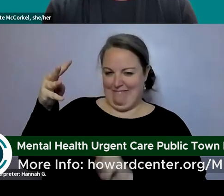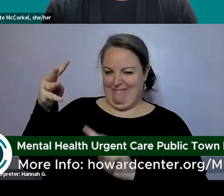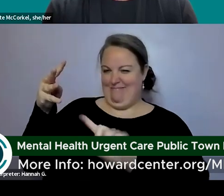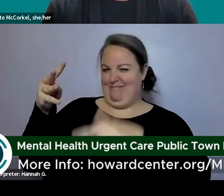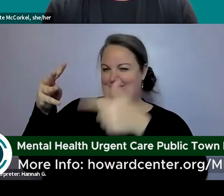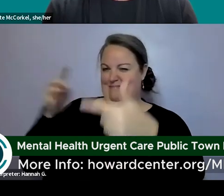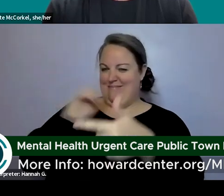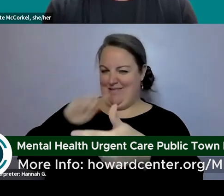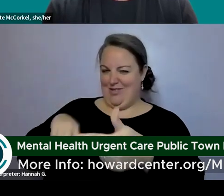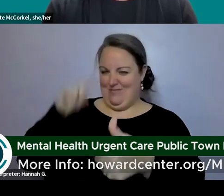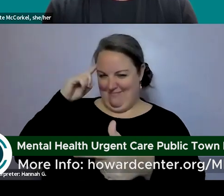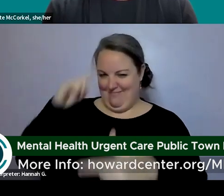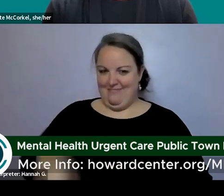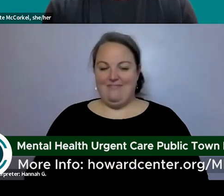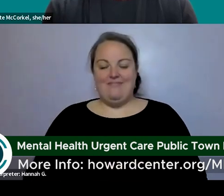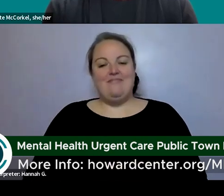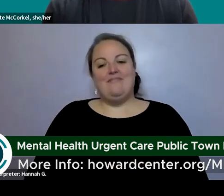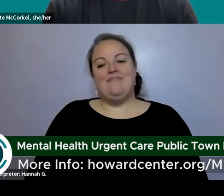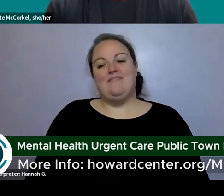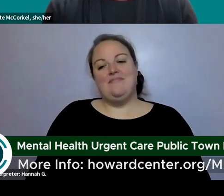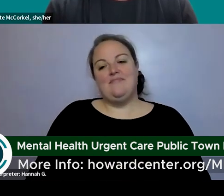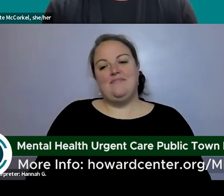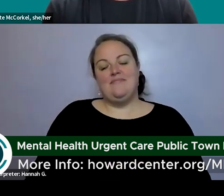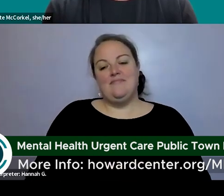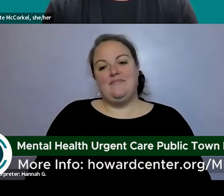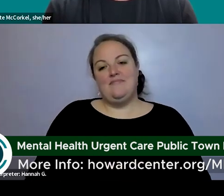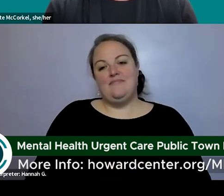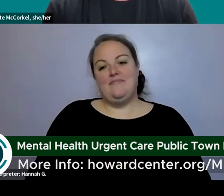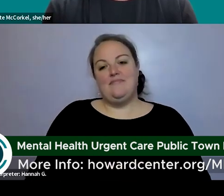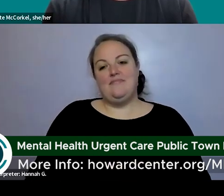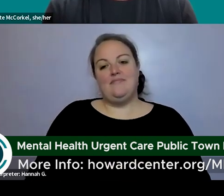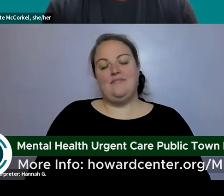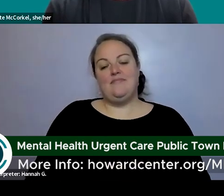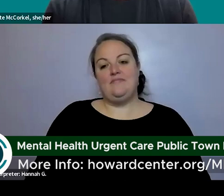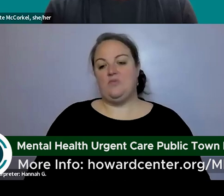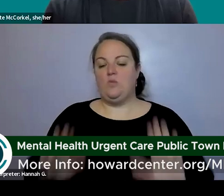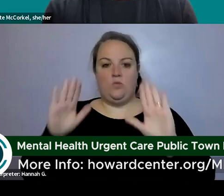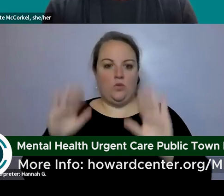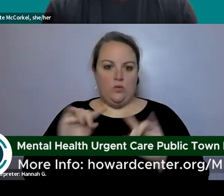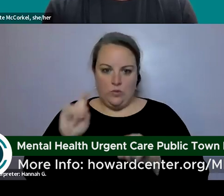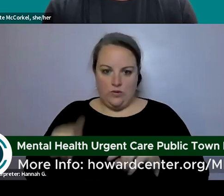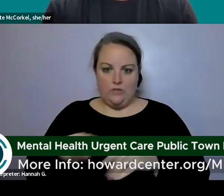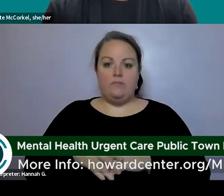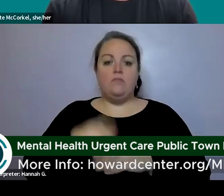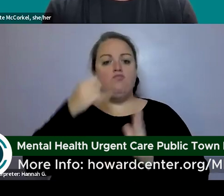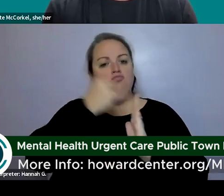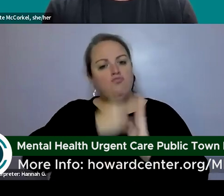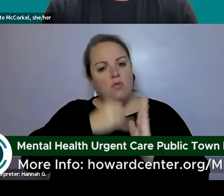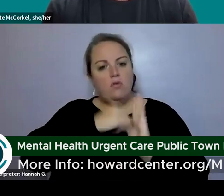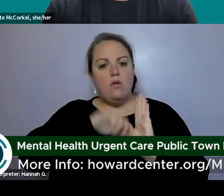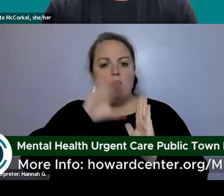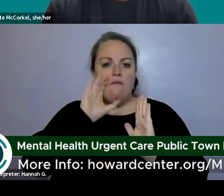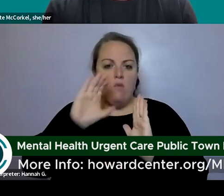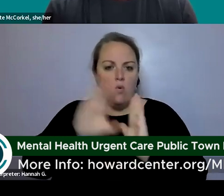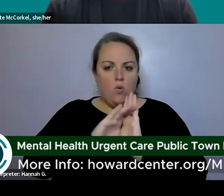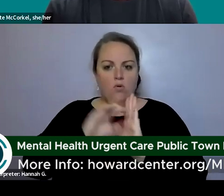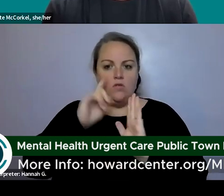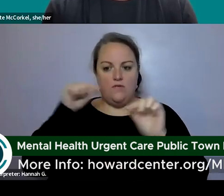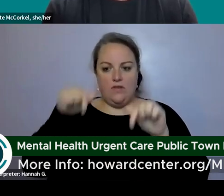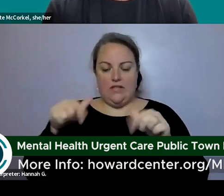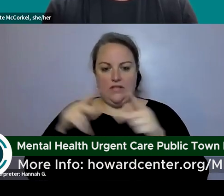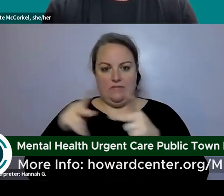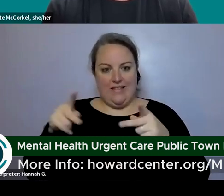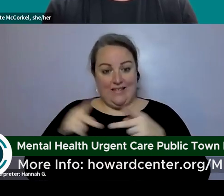answer um so um this is a great question do you have drawings or photos of this space